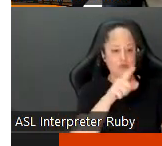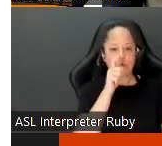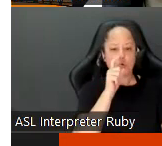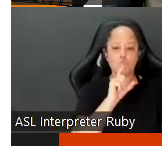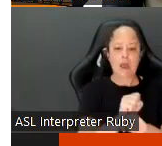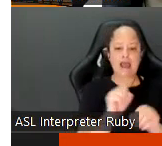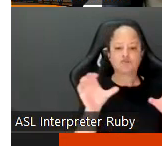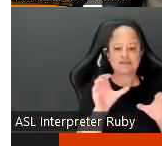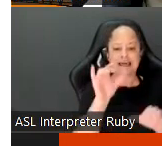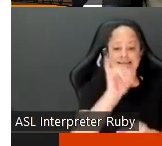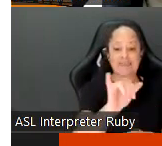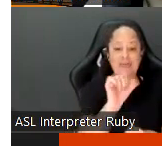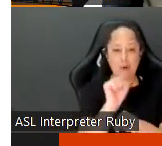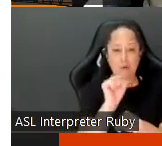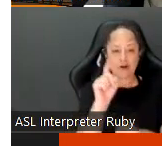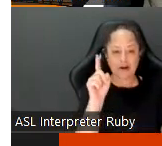does this work